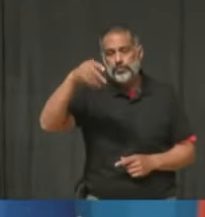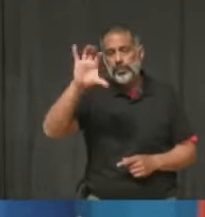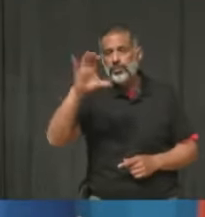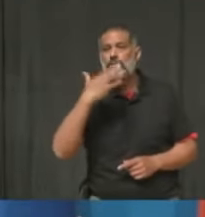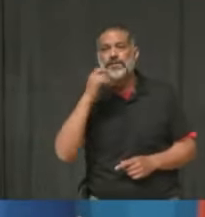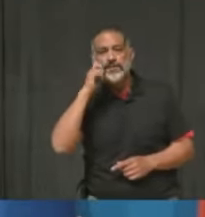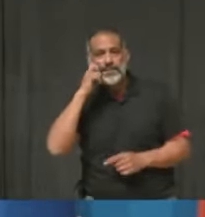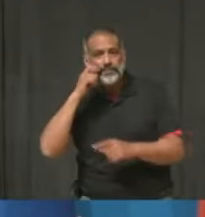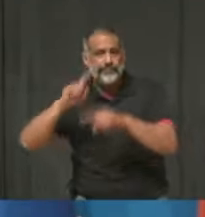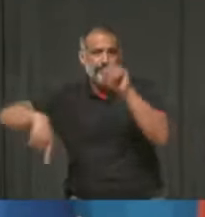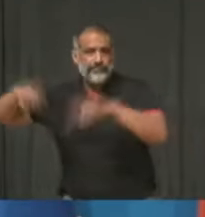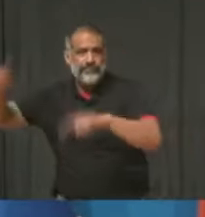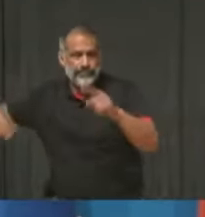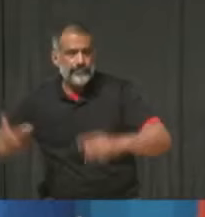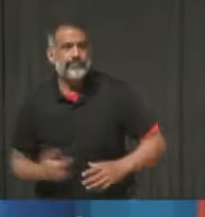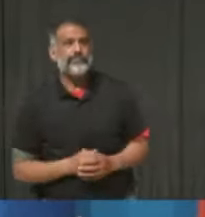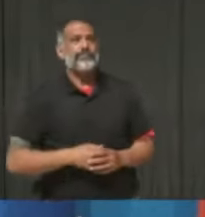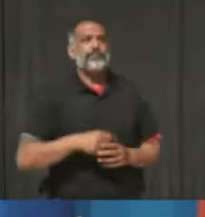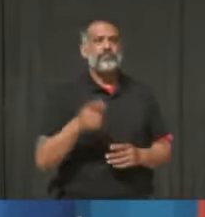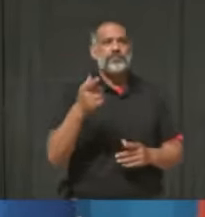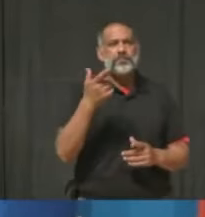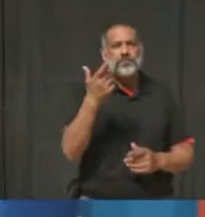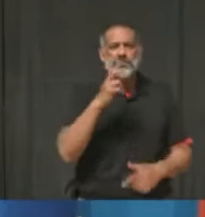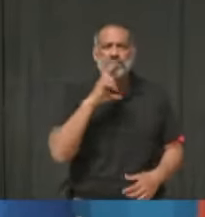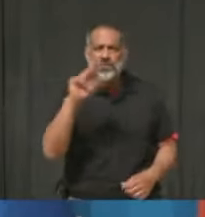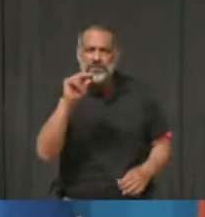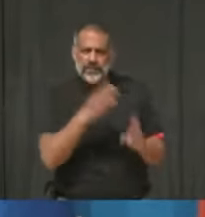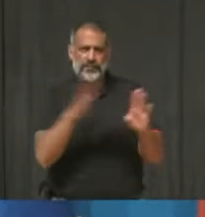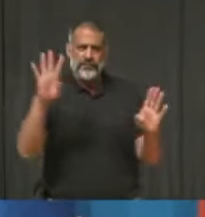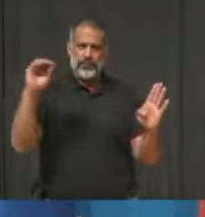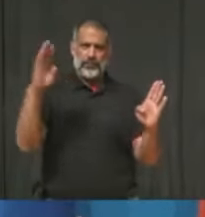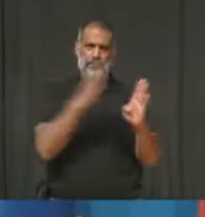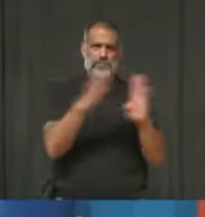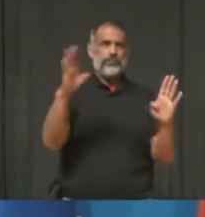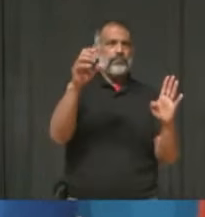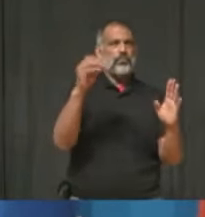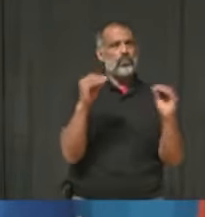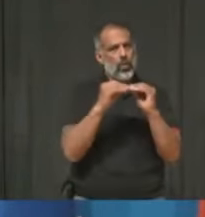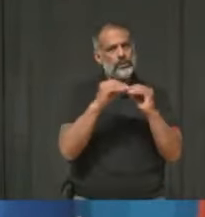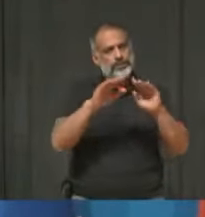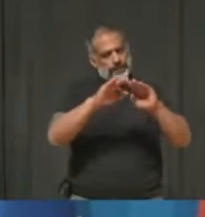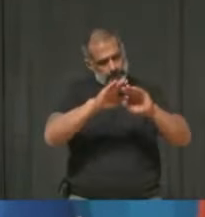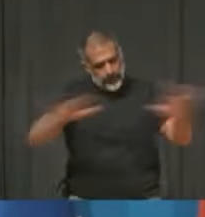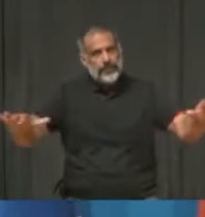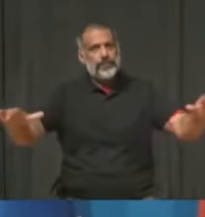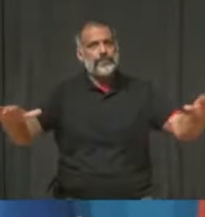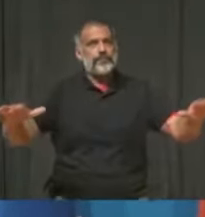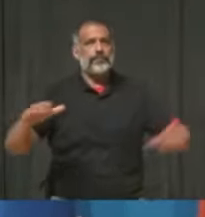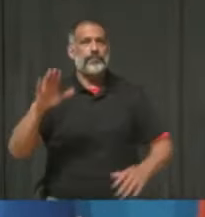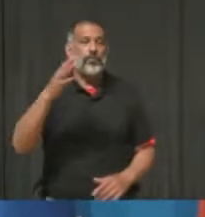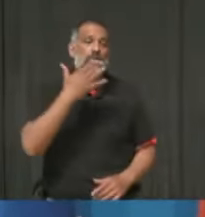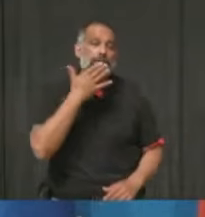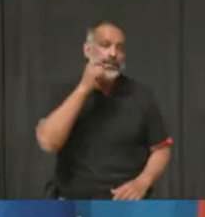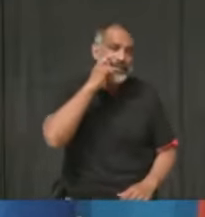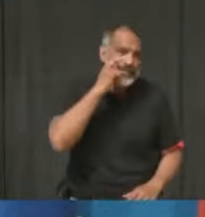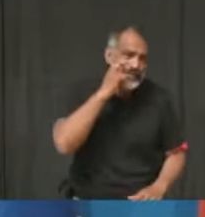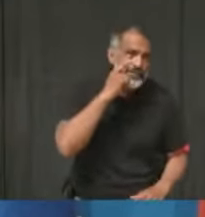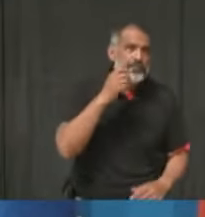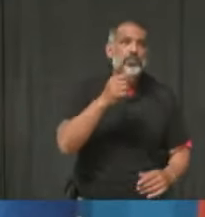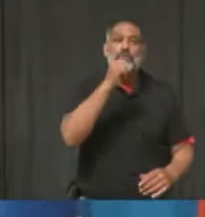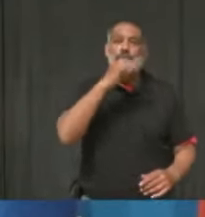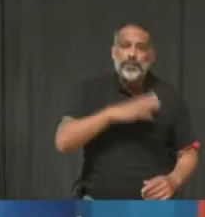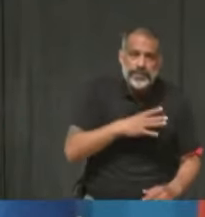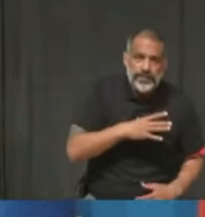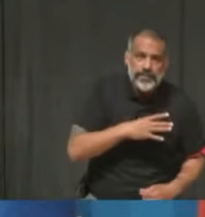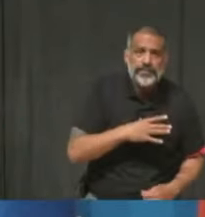49 cohort group, there is many more who are racialized, and many more women, and particularly